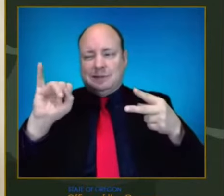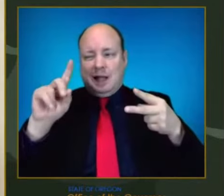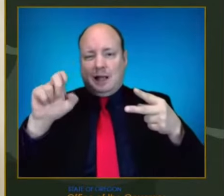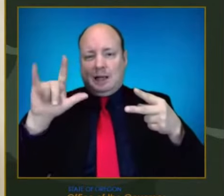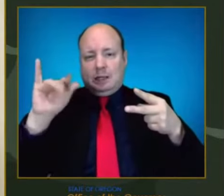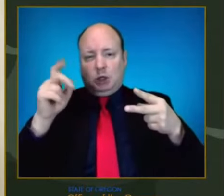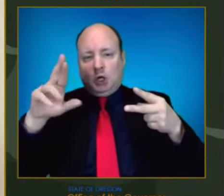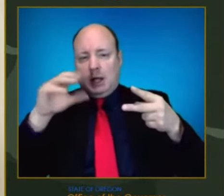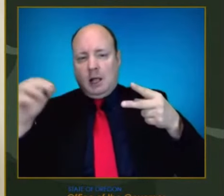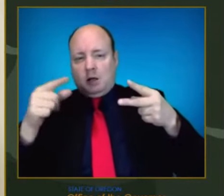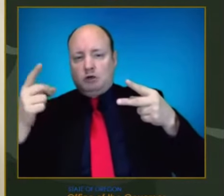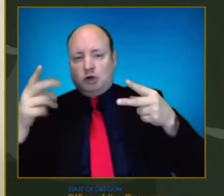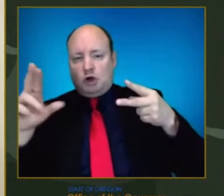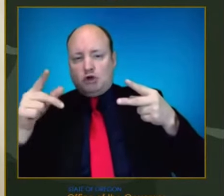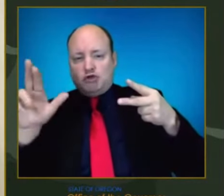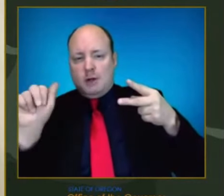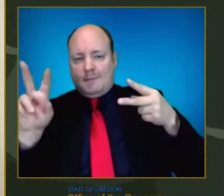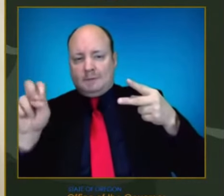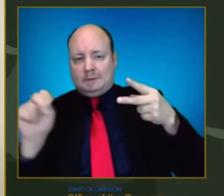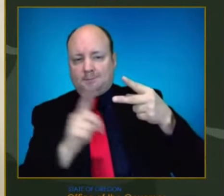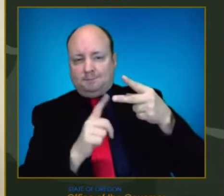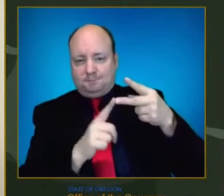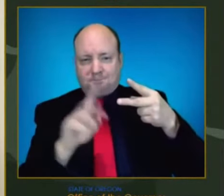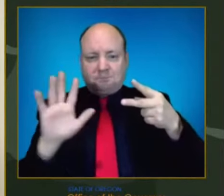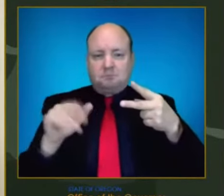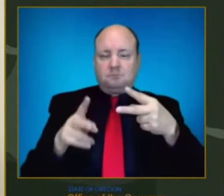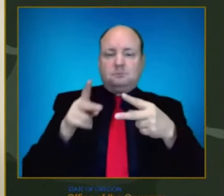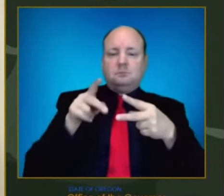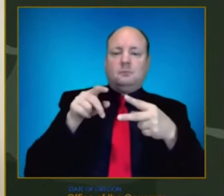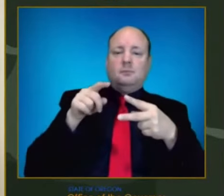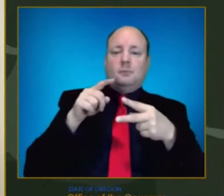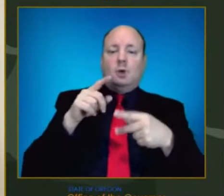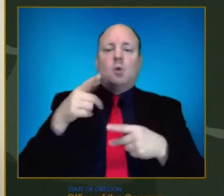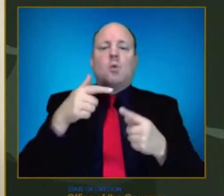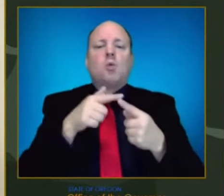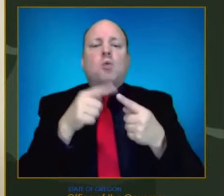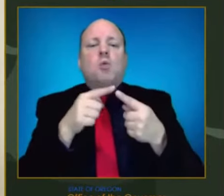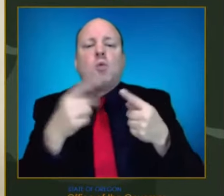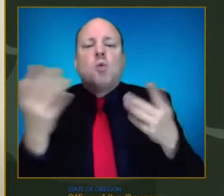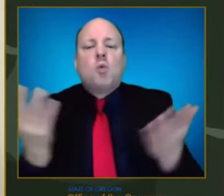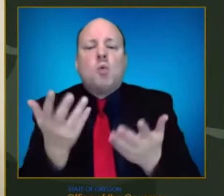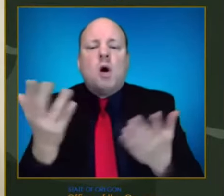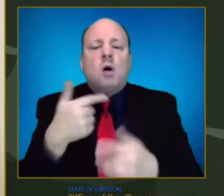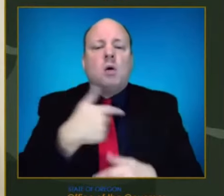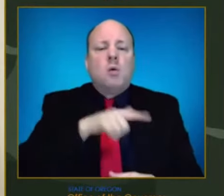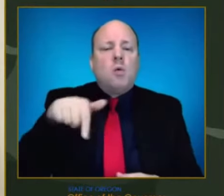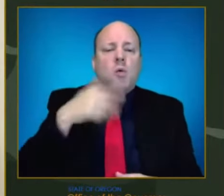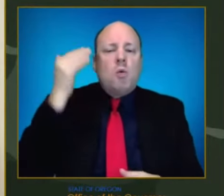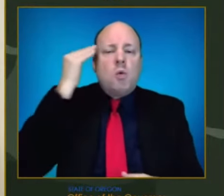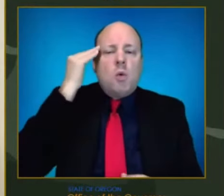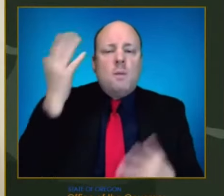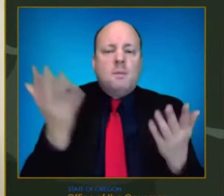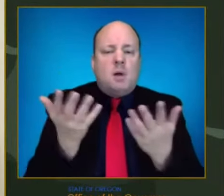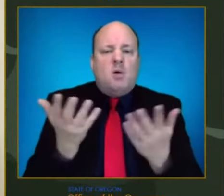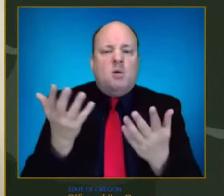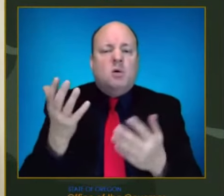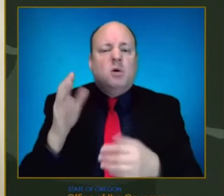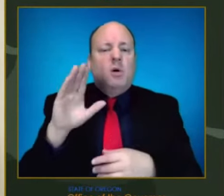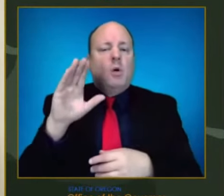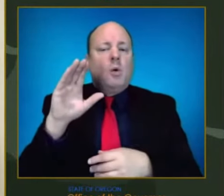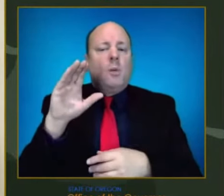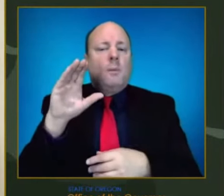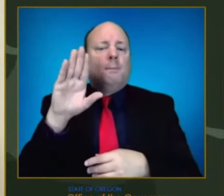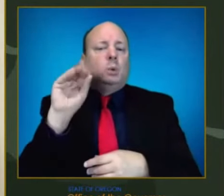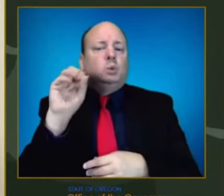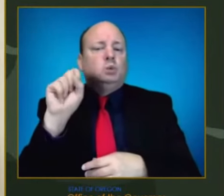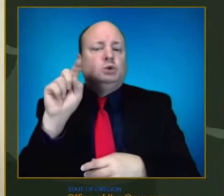I'm just wondering, what do we actually know about how effective the boosters are against Omicron?